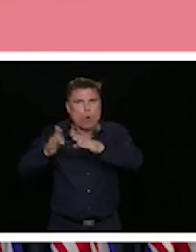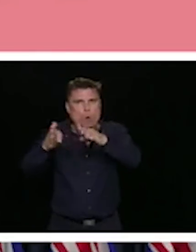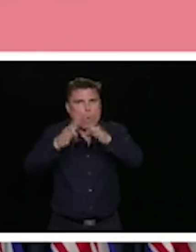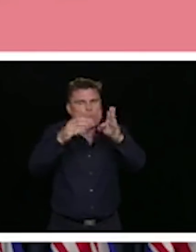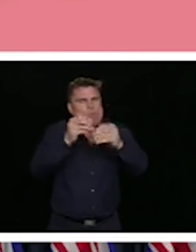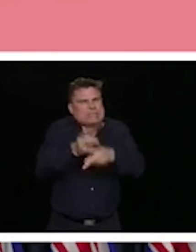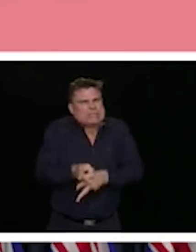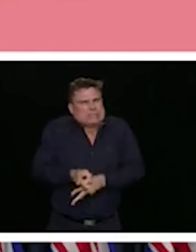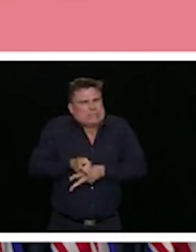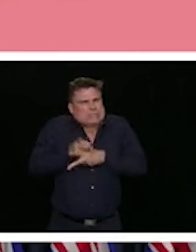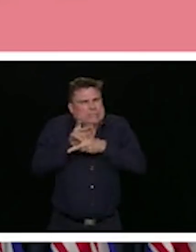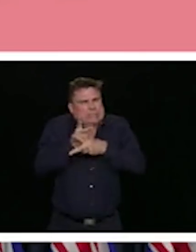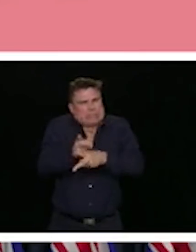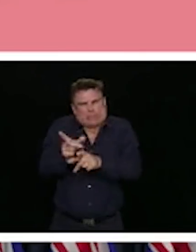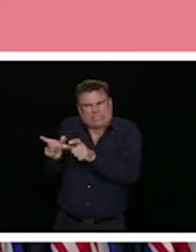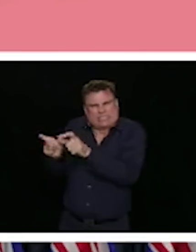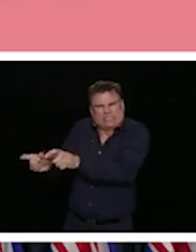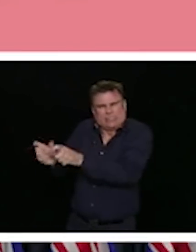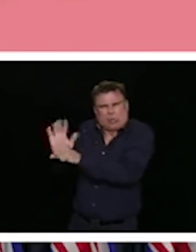in BC.